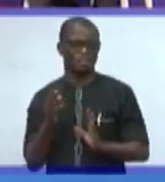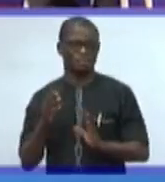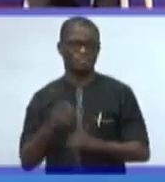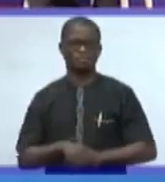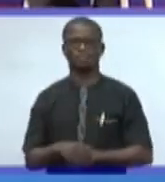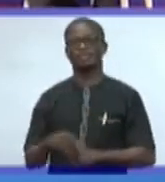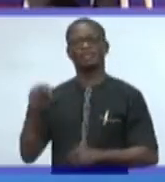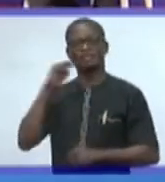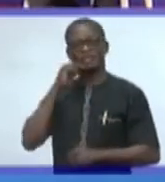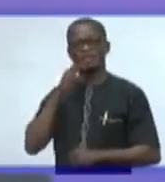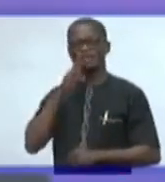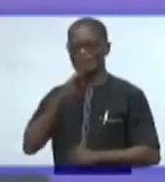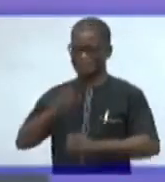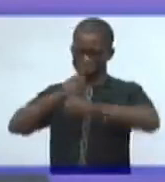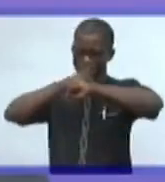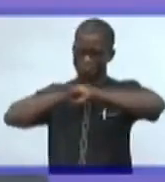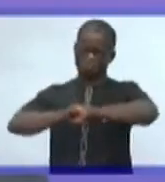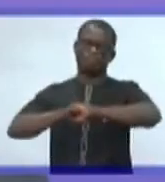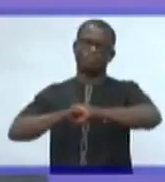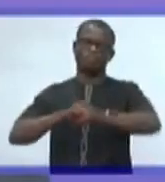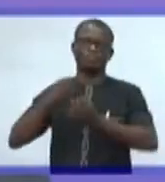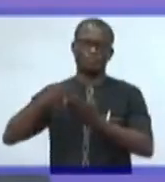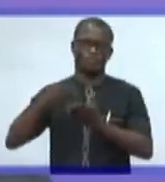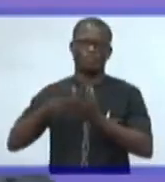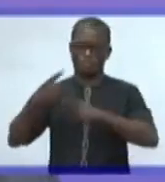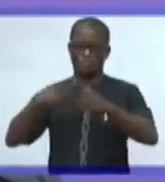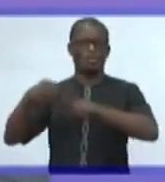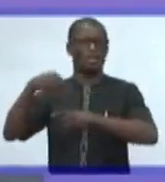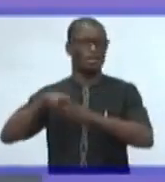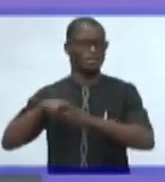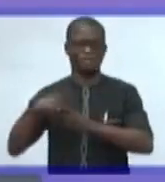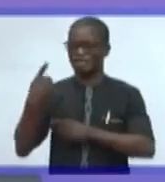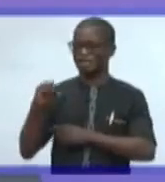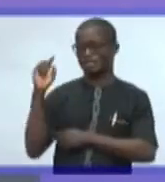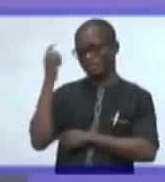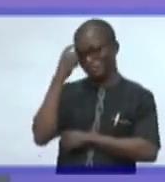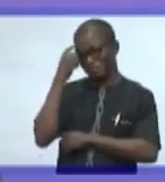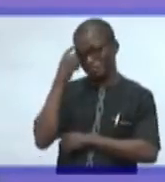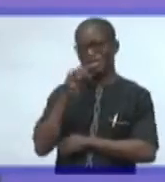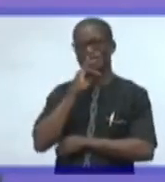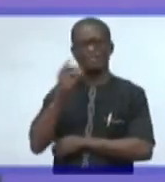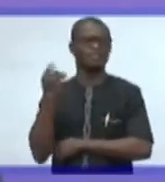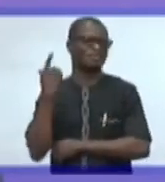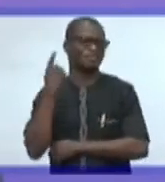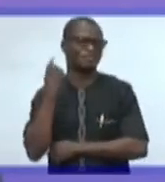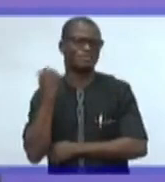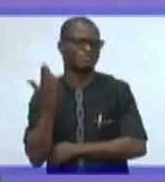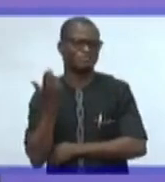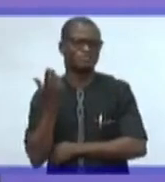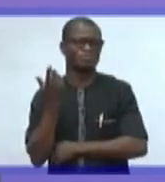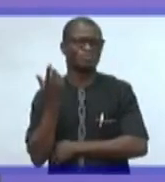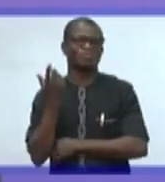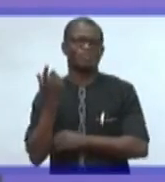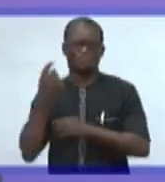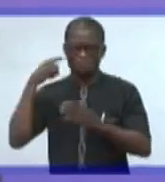Nigerians are secured. Money is going to start flowing in. The government is just and is serving justice.